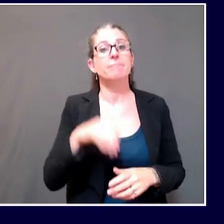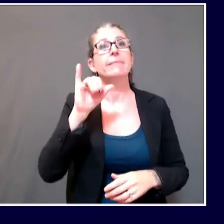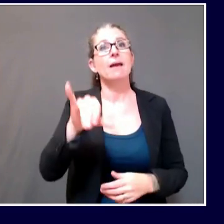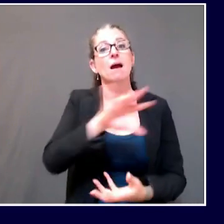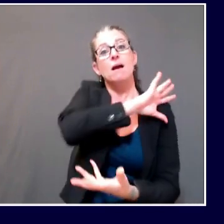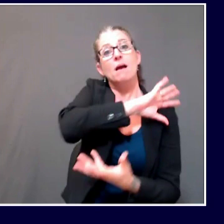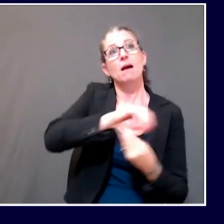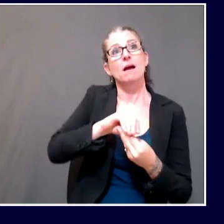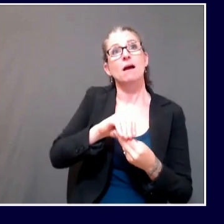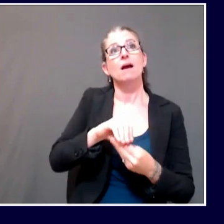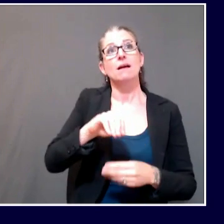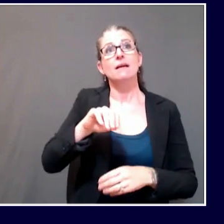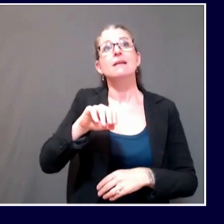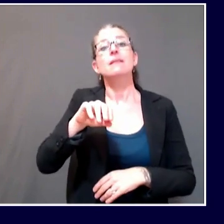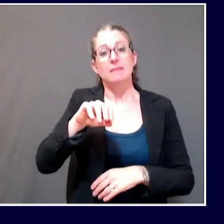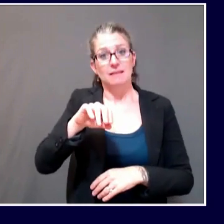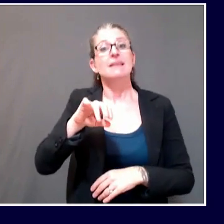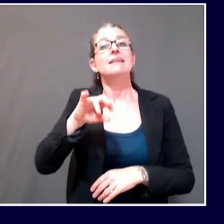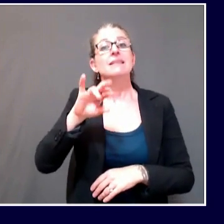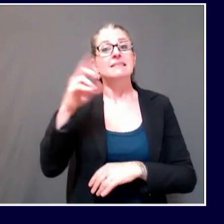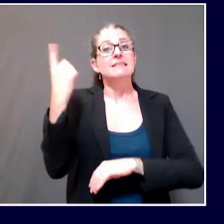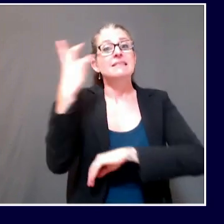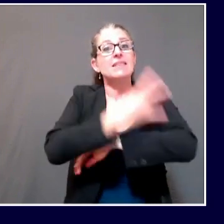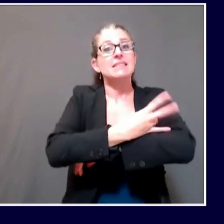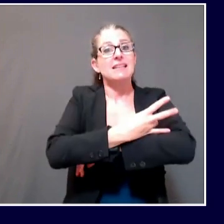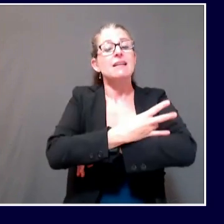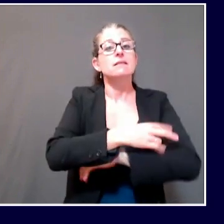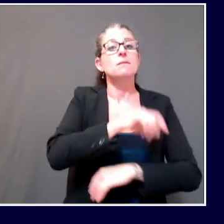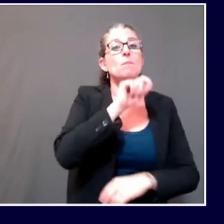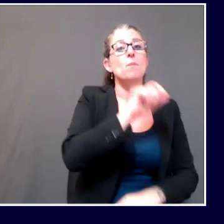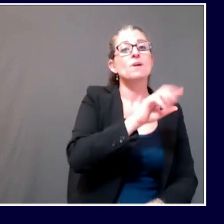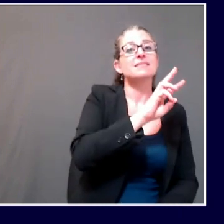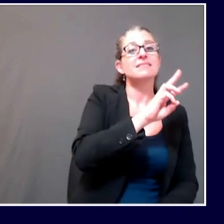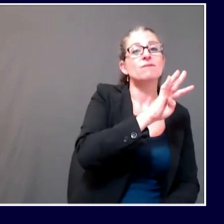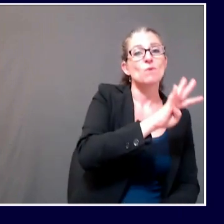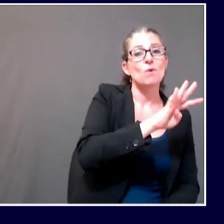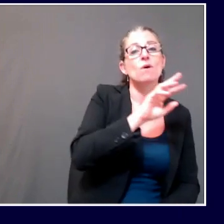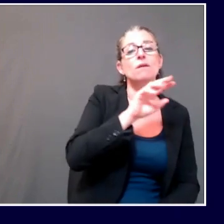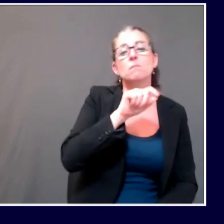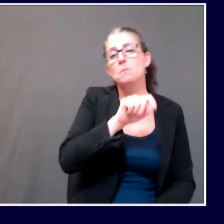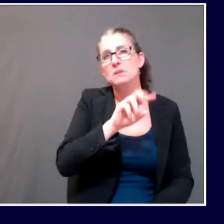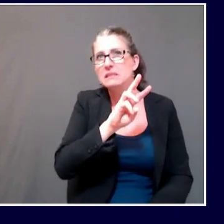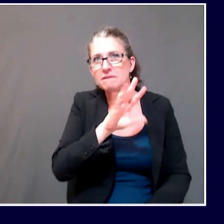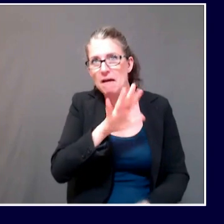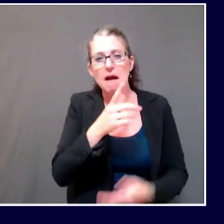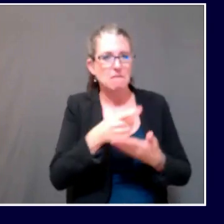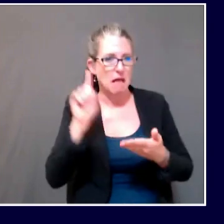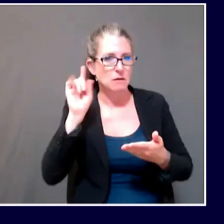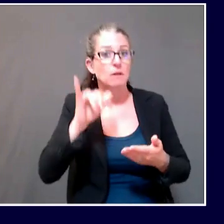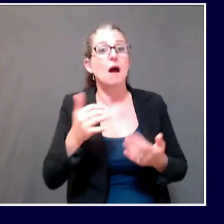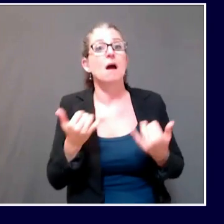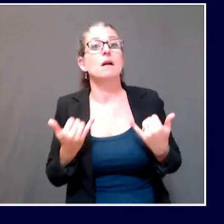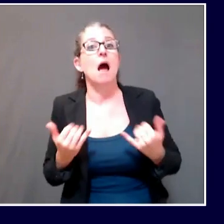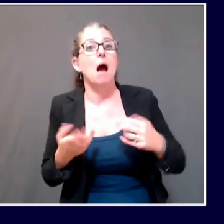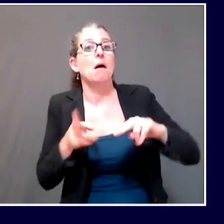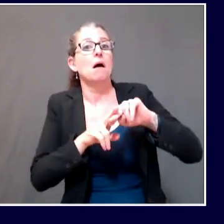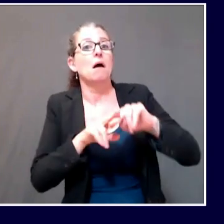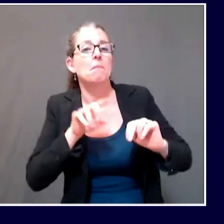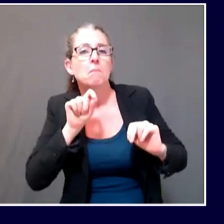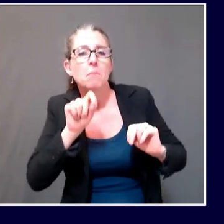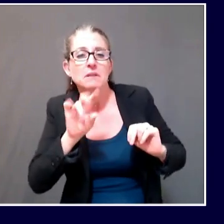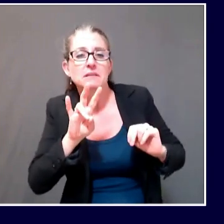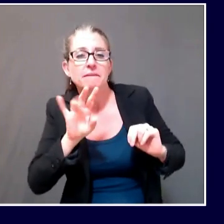.65%. The question is, even though there's a numerical difference between those, whether there's a biological